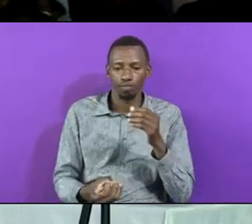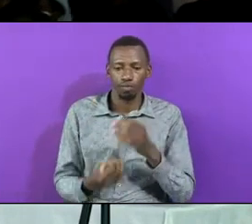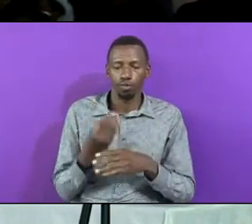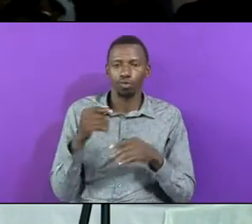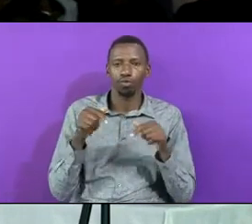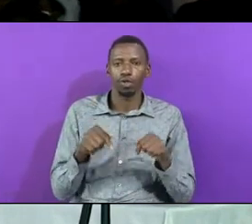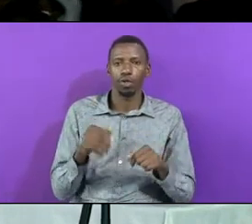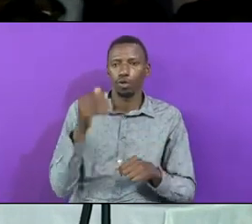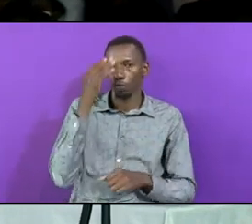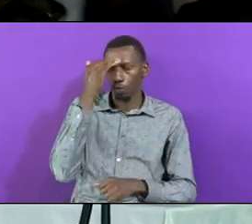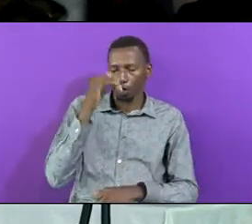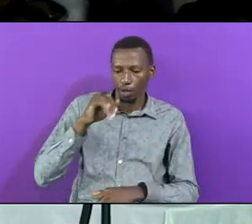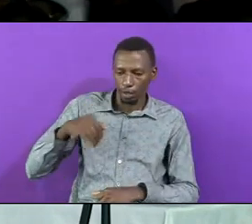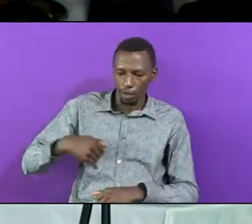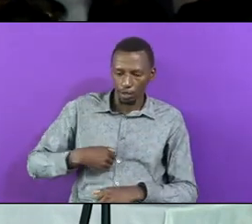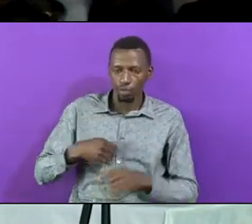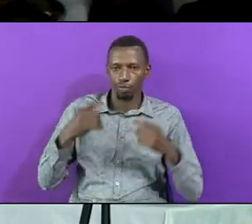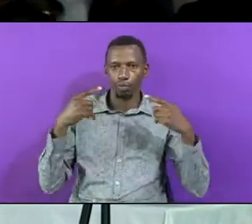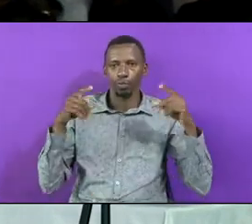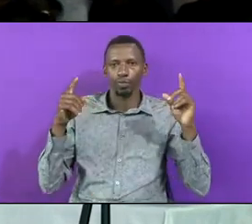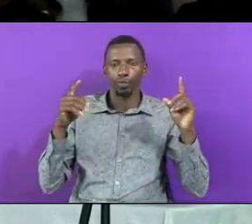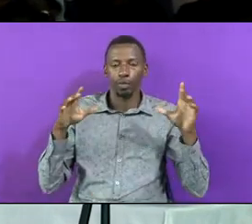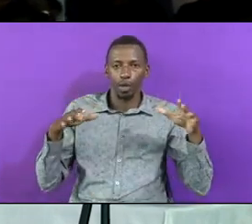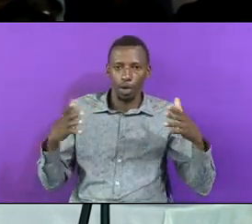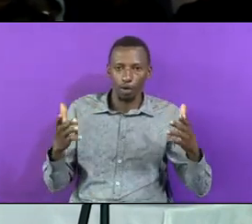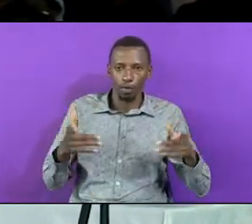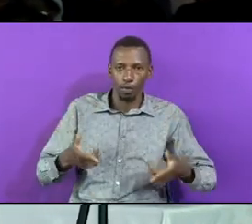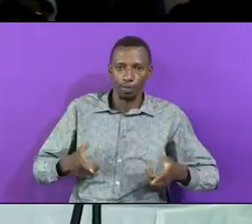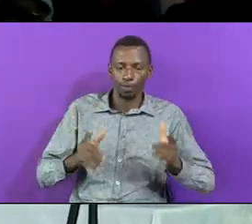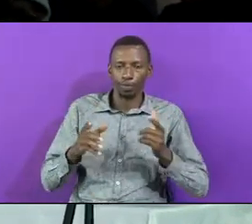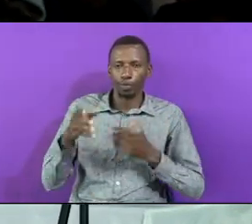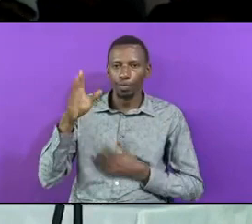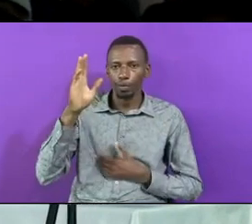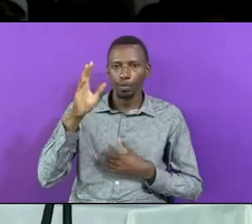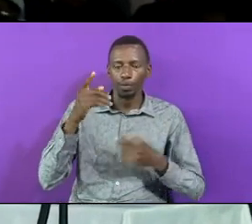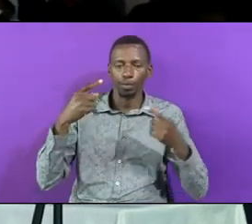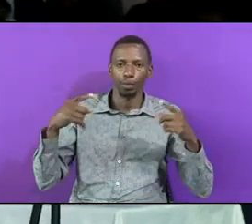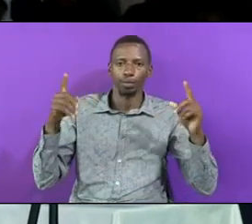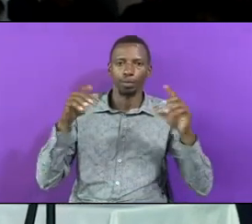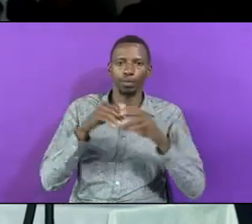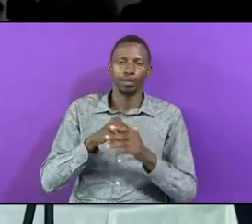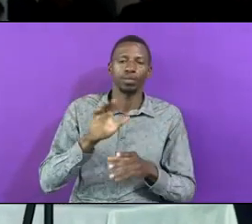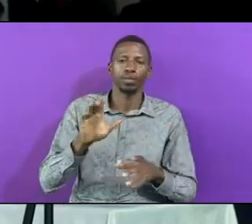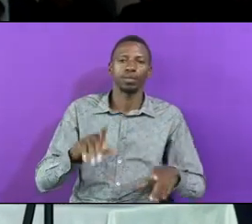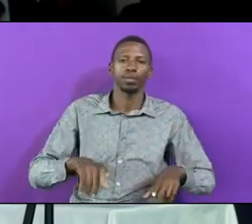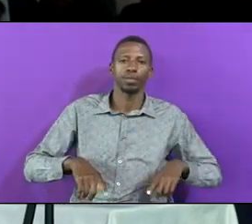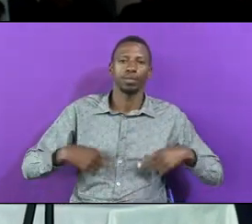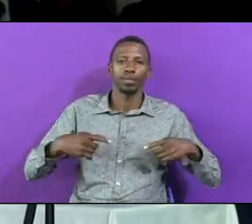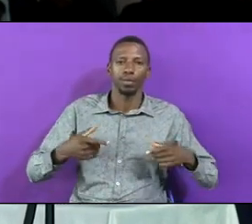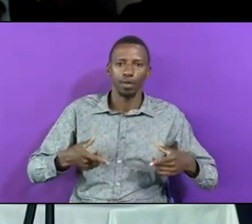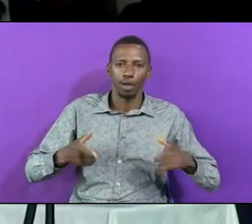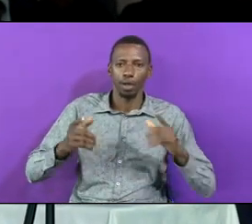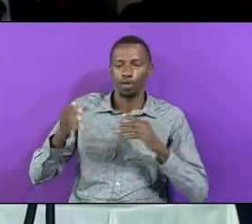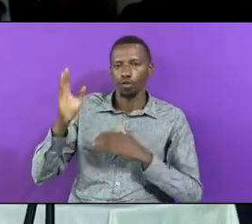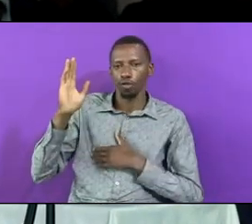Succeed By Allowing God To Succeed In His Life By Allowing God To Conquer Him